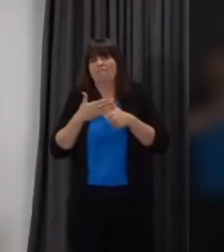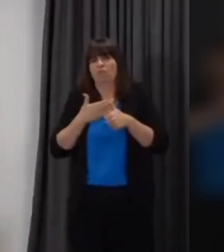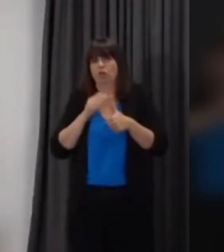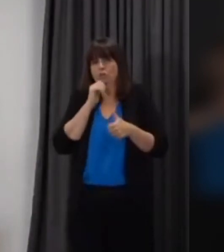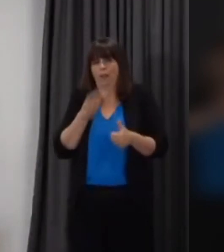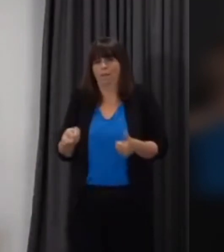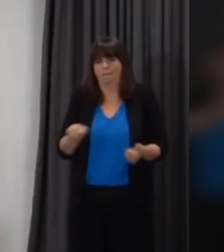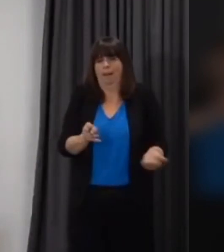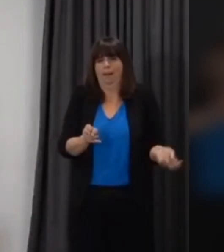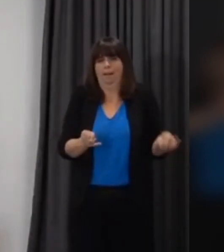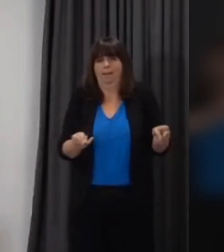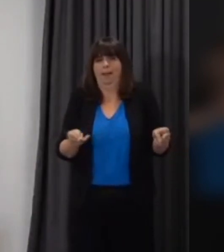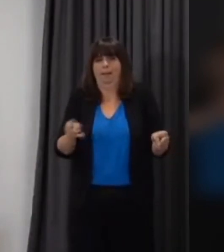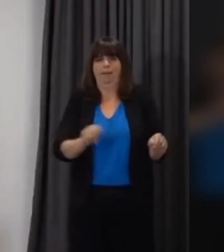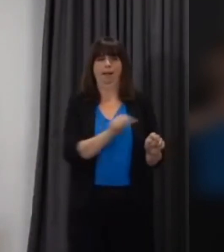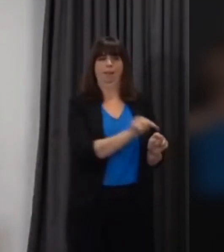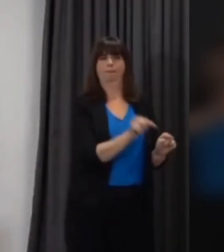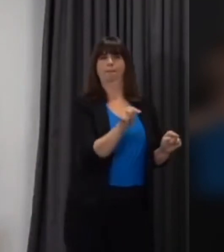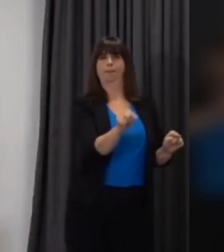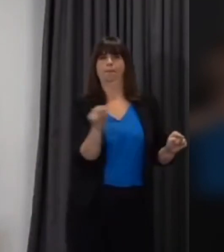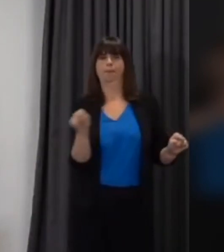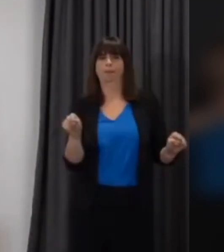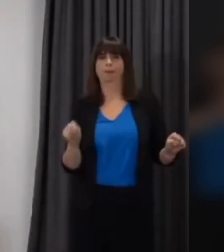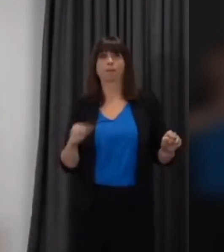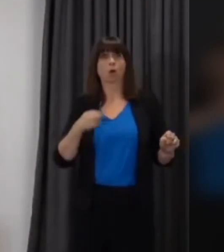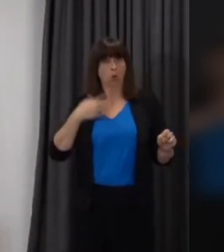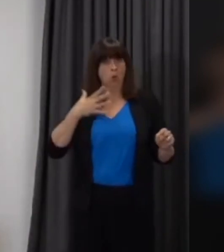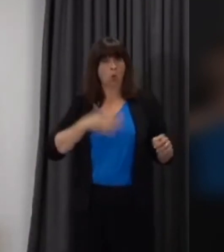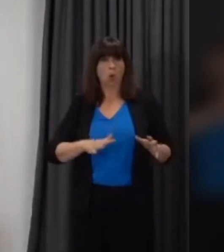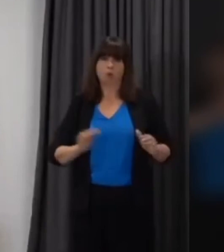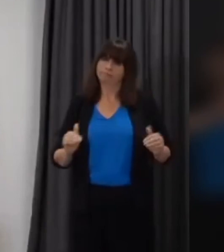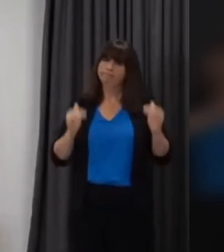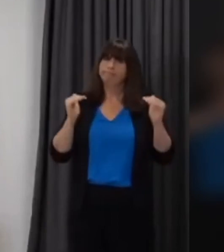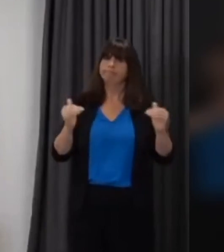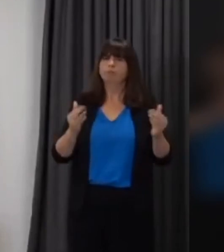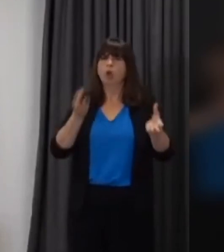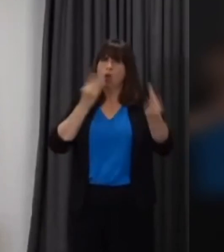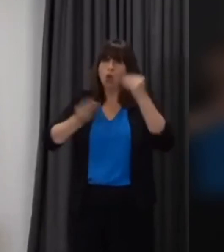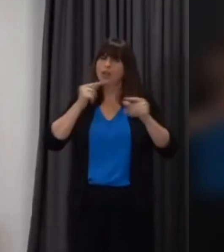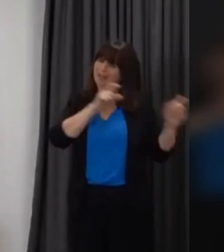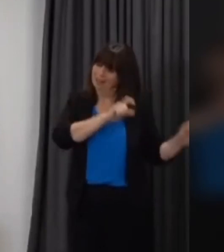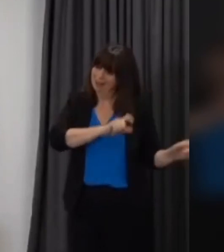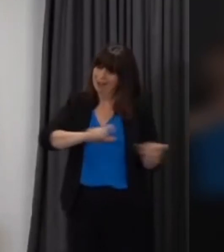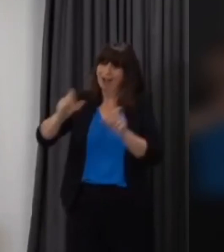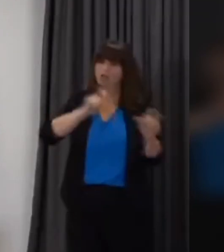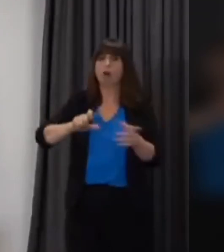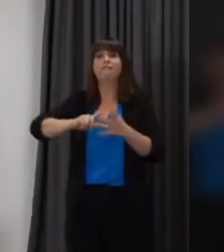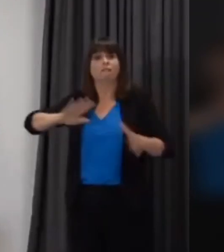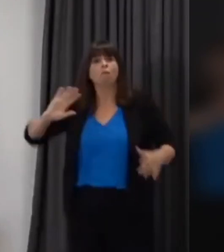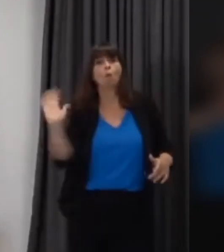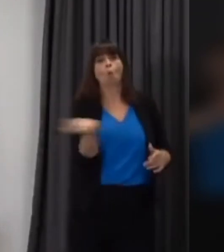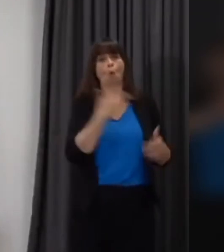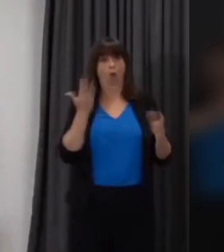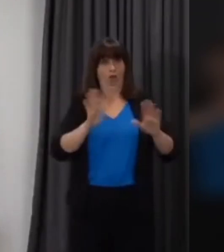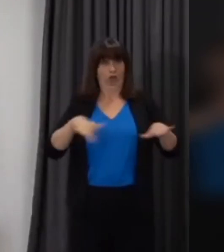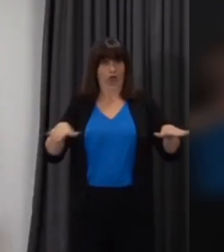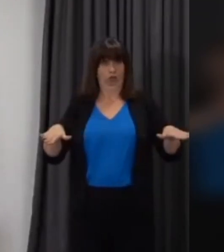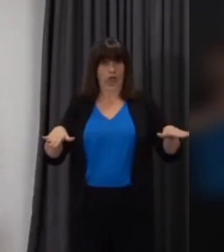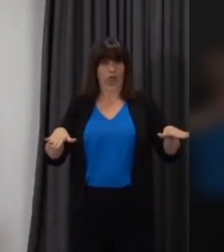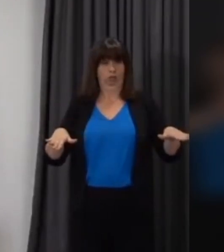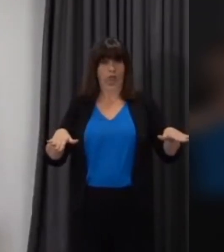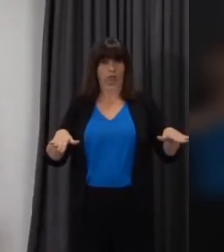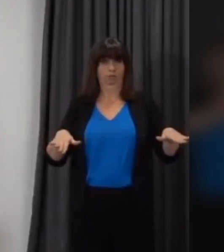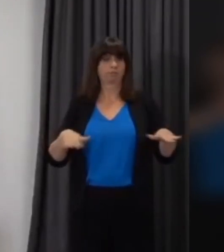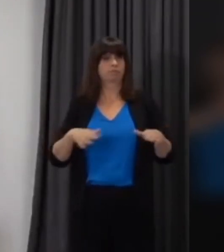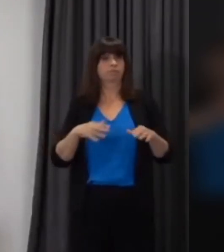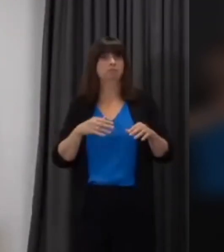issues around continuity continuity of learning for all of our children uh the medium of that education uh we